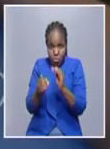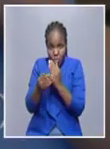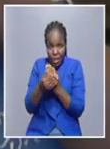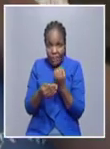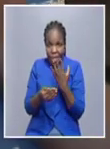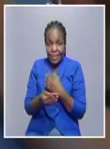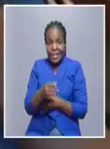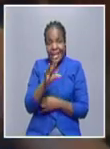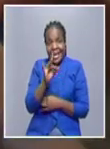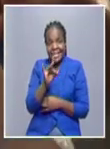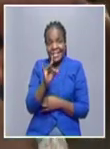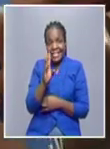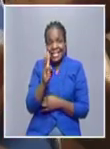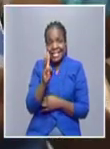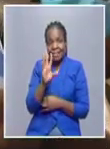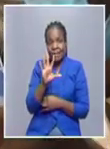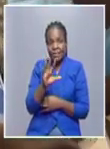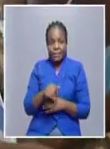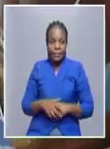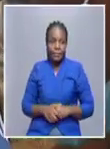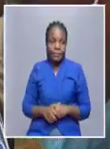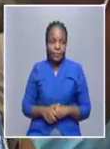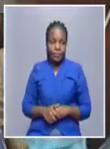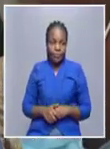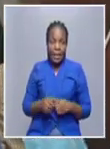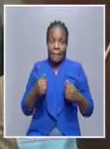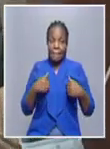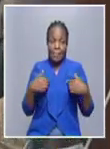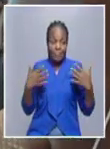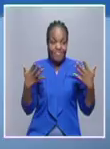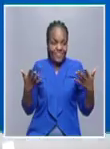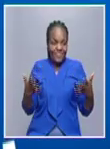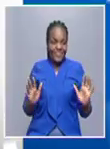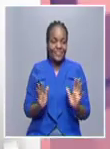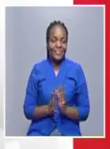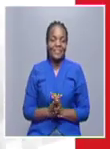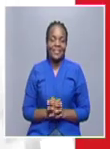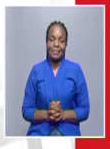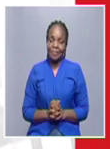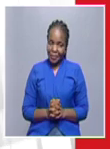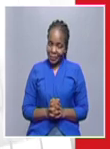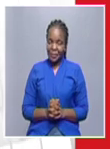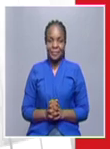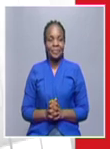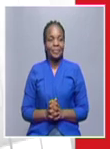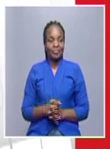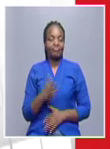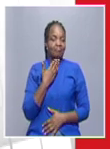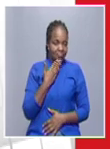865. That concludes the update for this afternoon. I thank you very